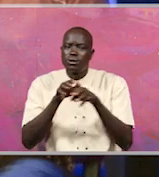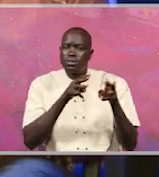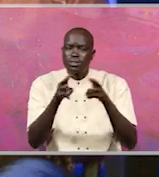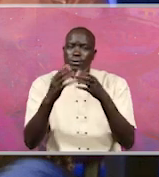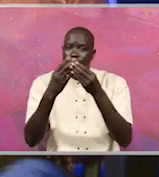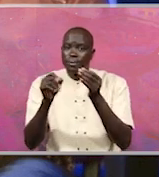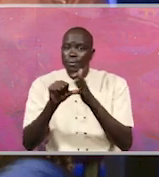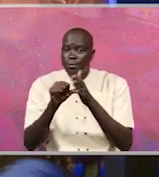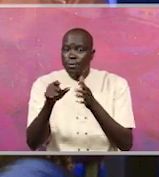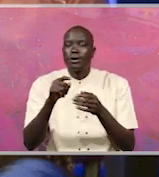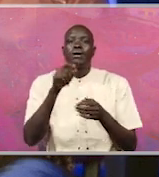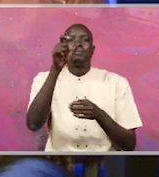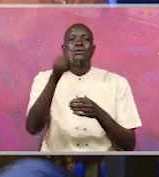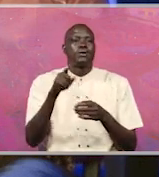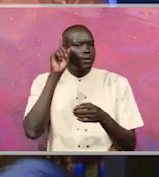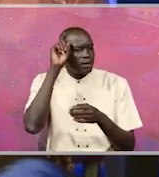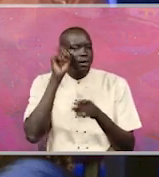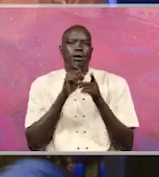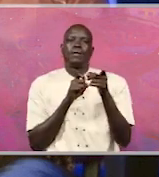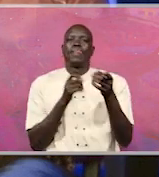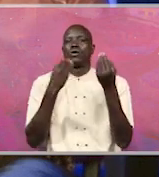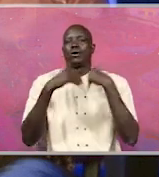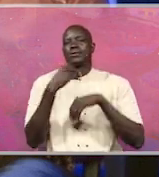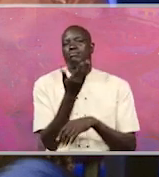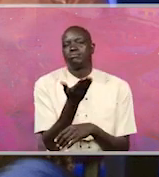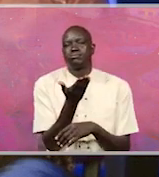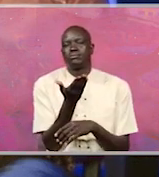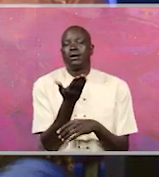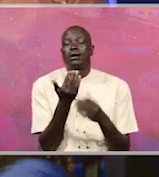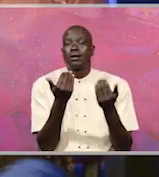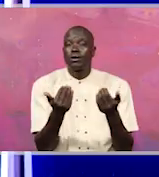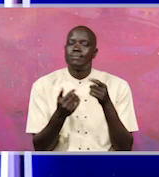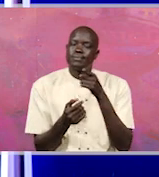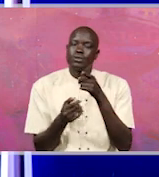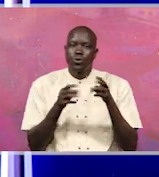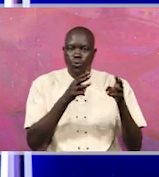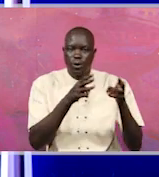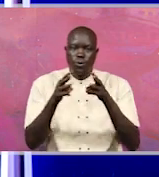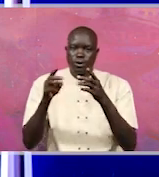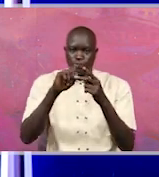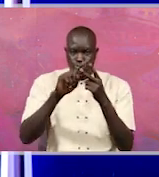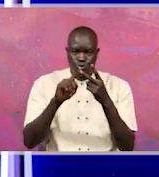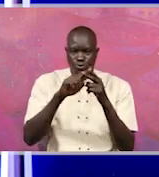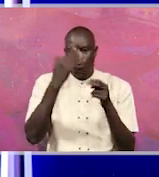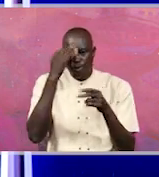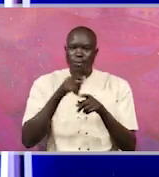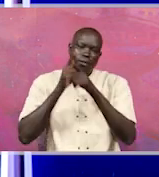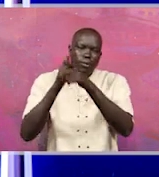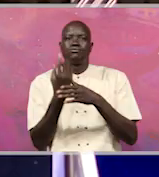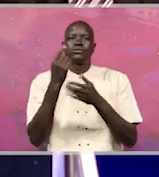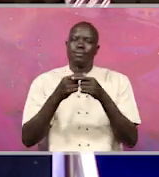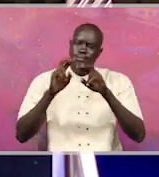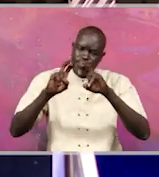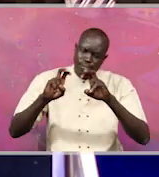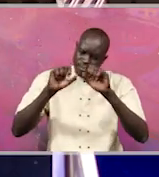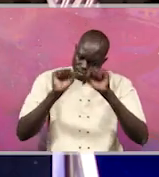somebody will think that is a corrupt tendency. So those are the main ways in which we are accused of corruption as judiciary.